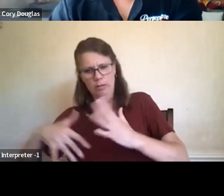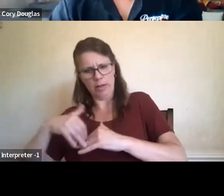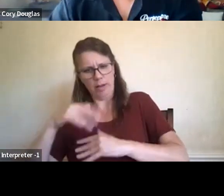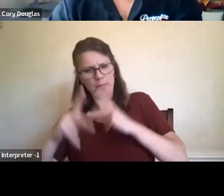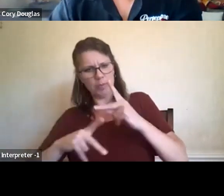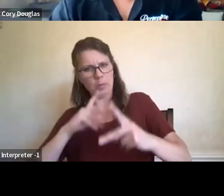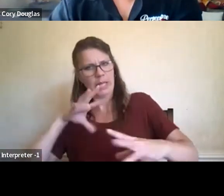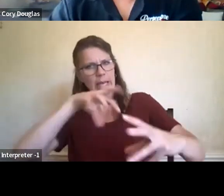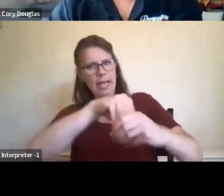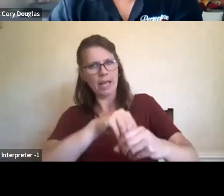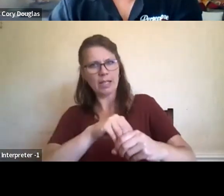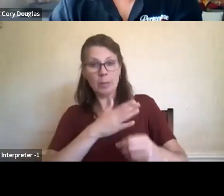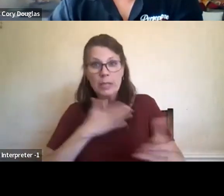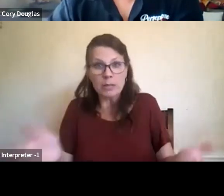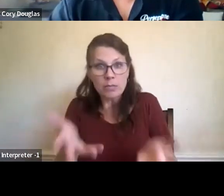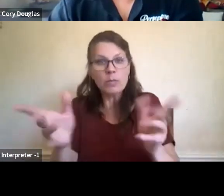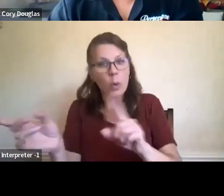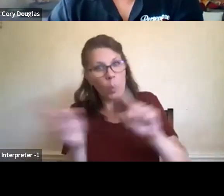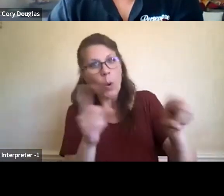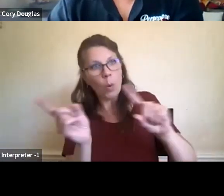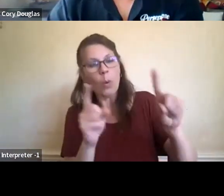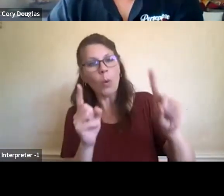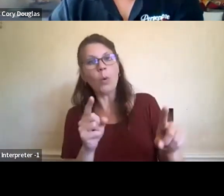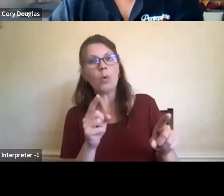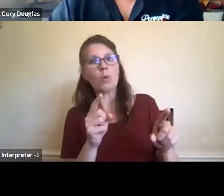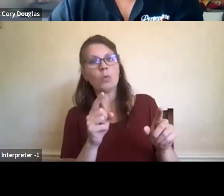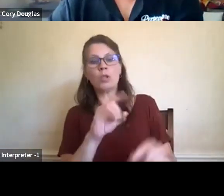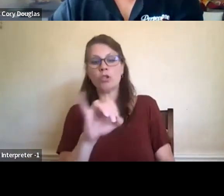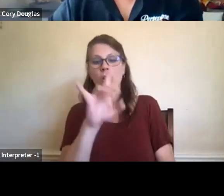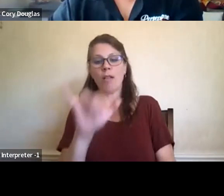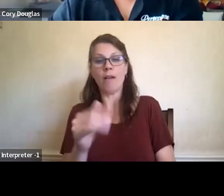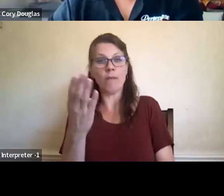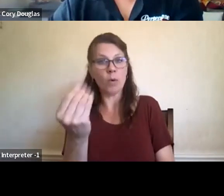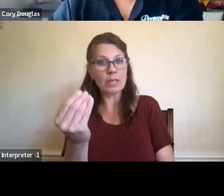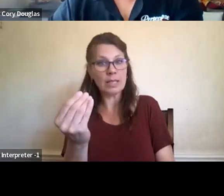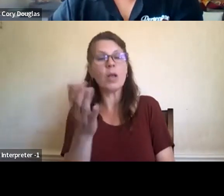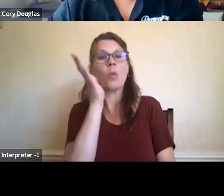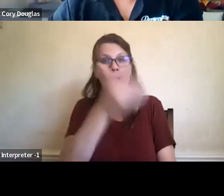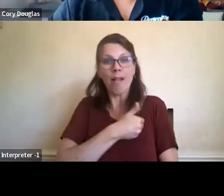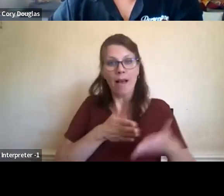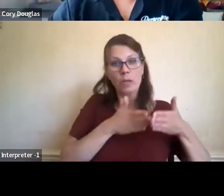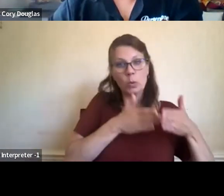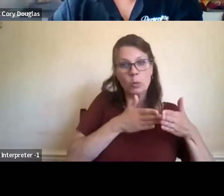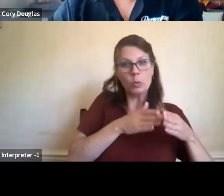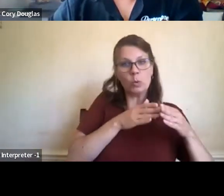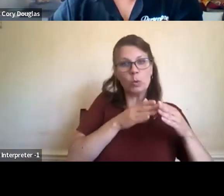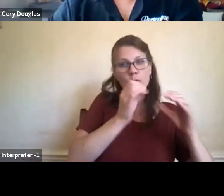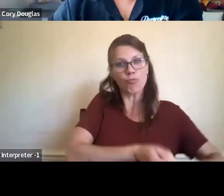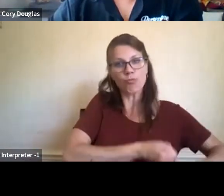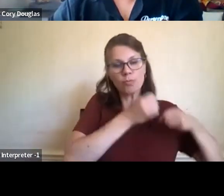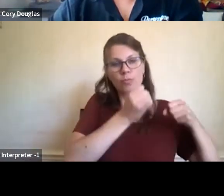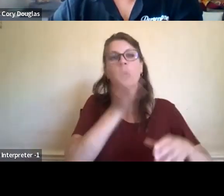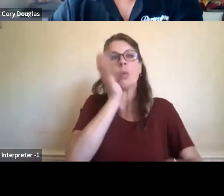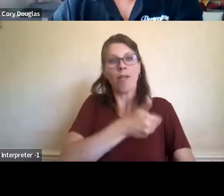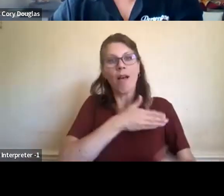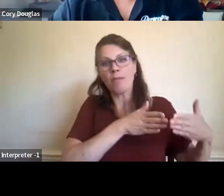exhibition. It's that the canoes are going to paddle in on July 14th. And then the, it will be there, the exhibition at science